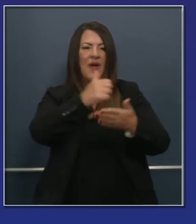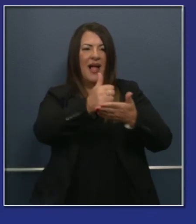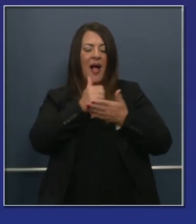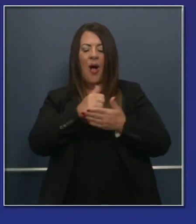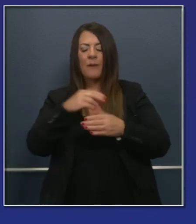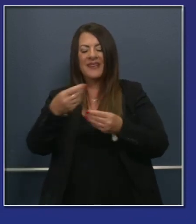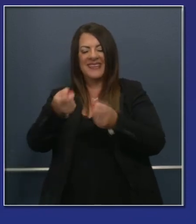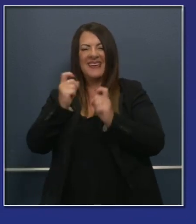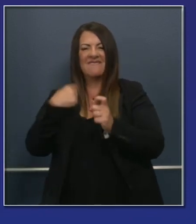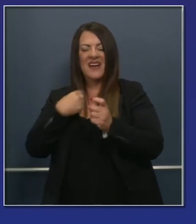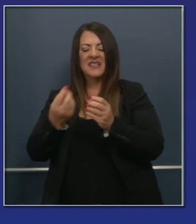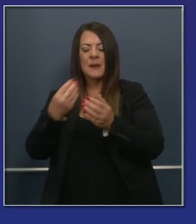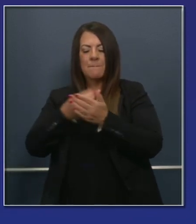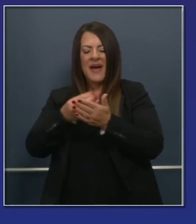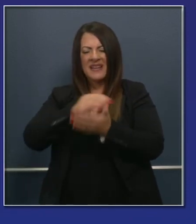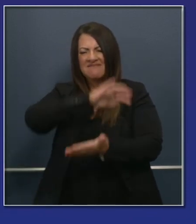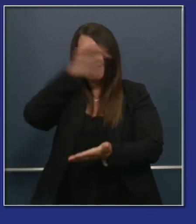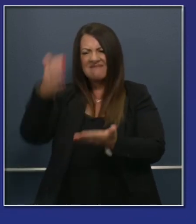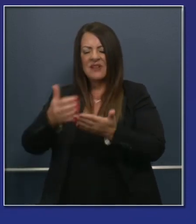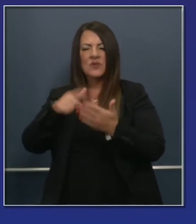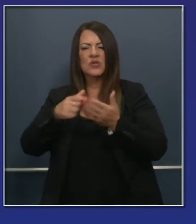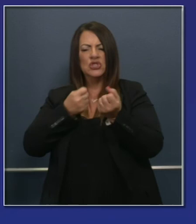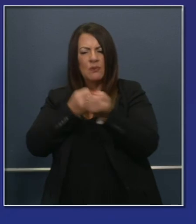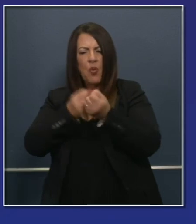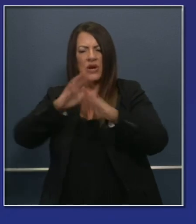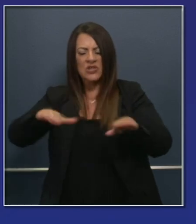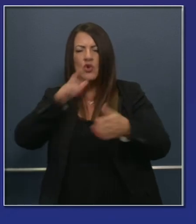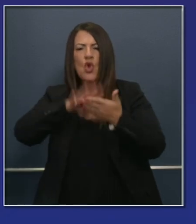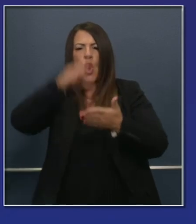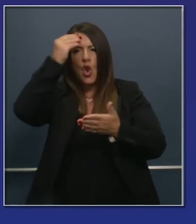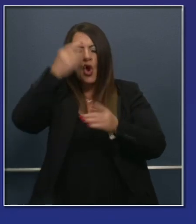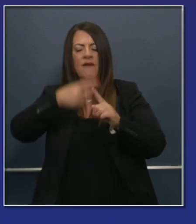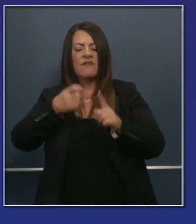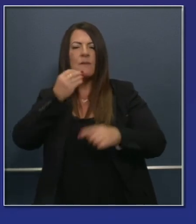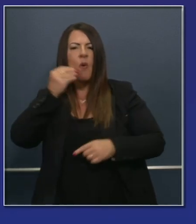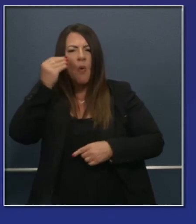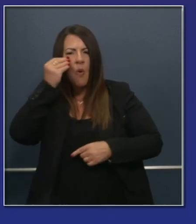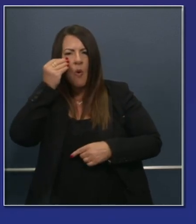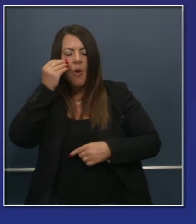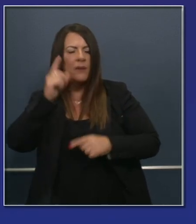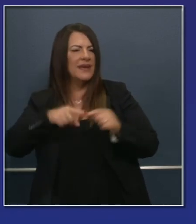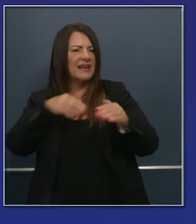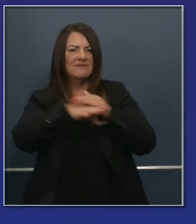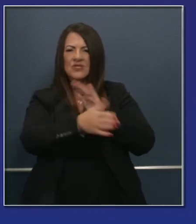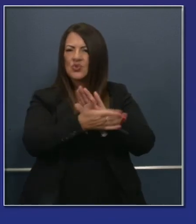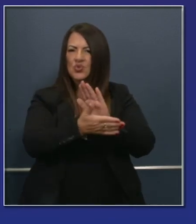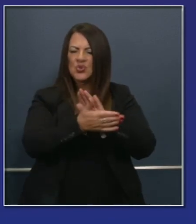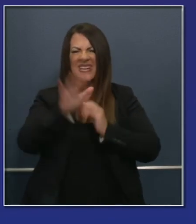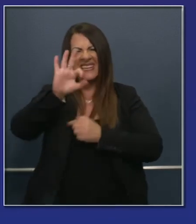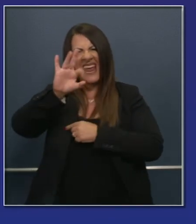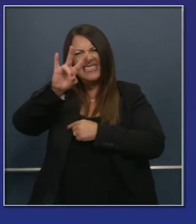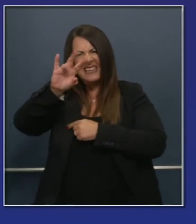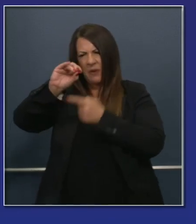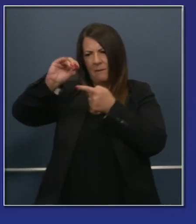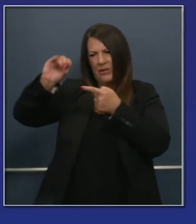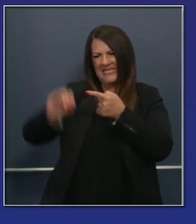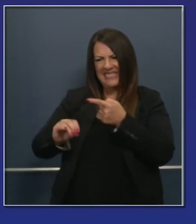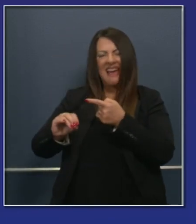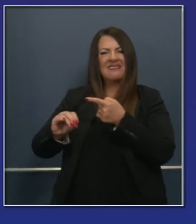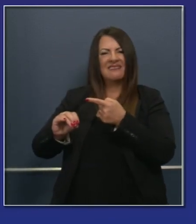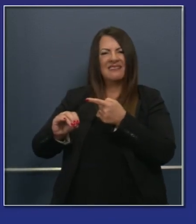support the needs of distance learning. Let's face it, 97% of our schools or so are in distance learning at least to start